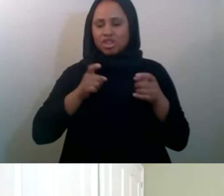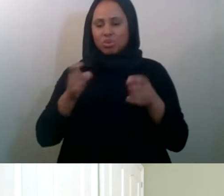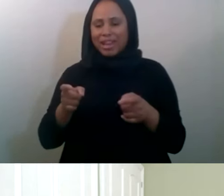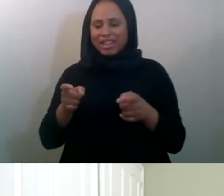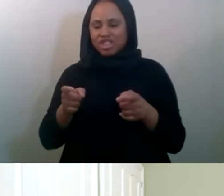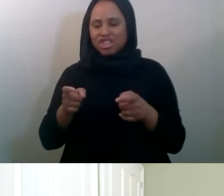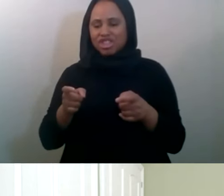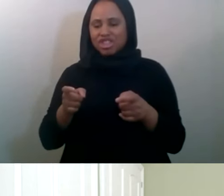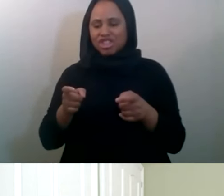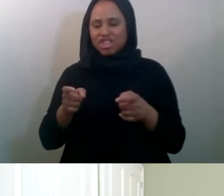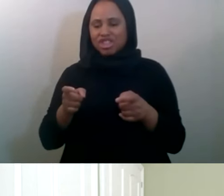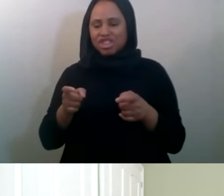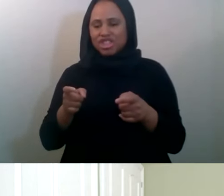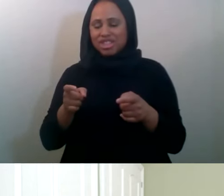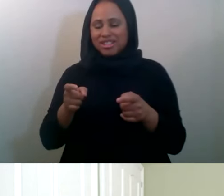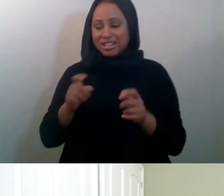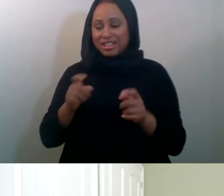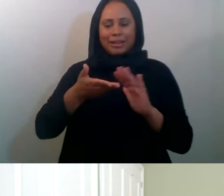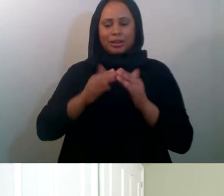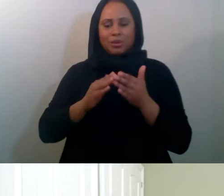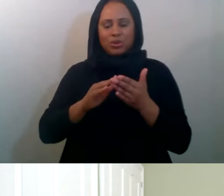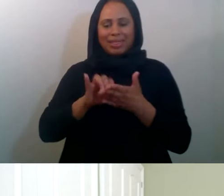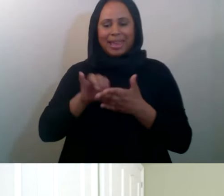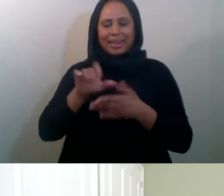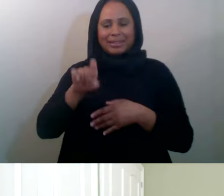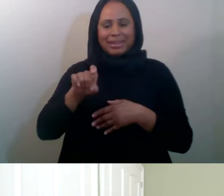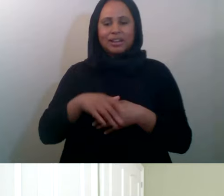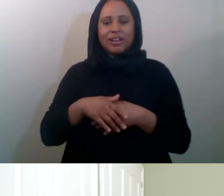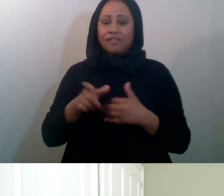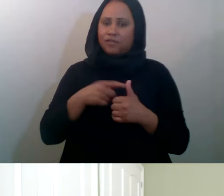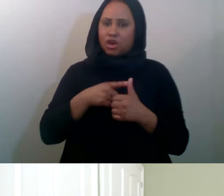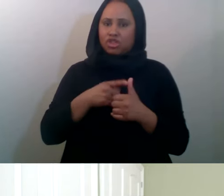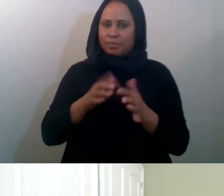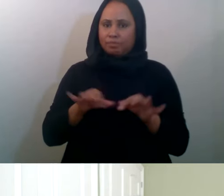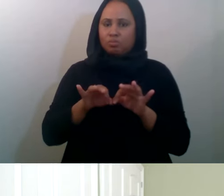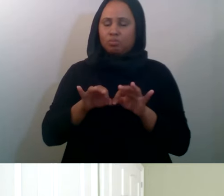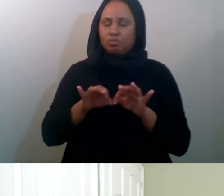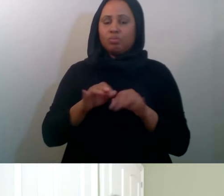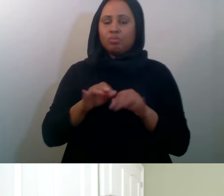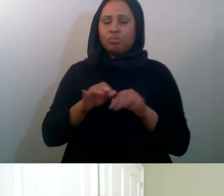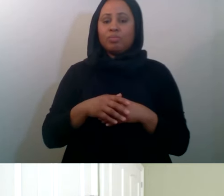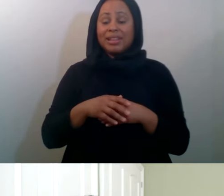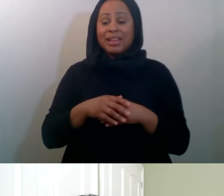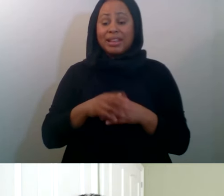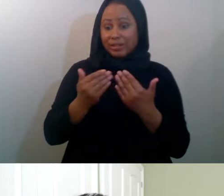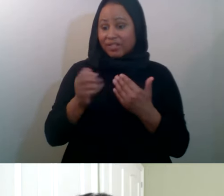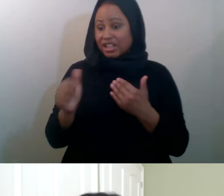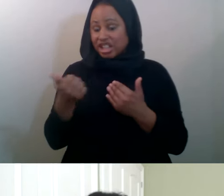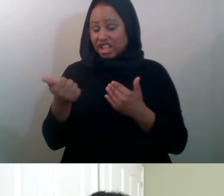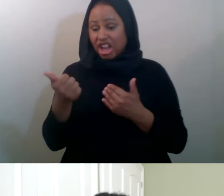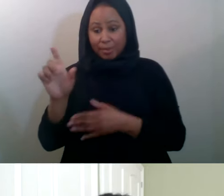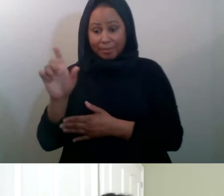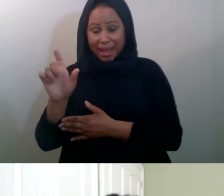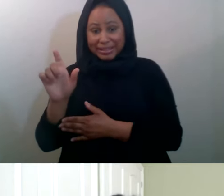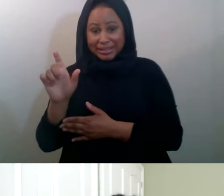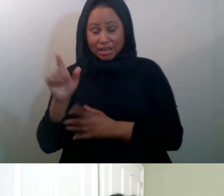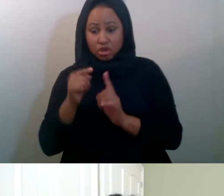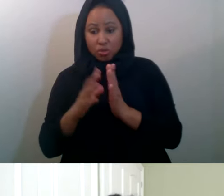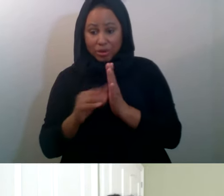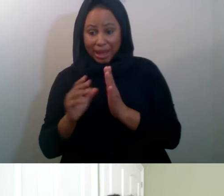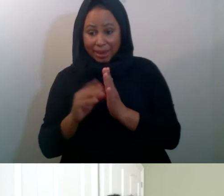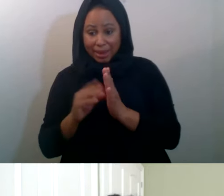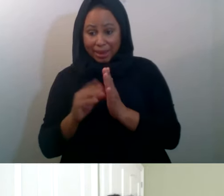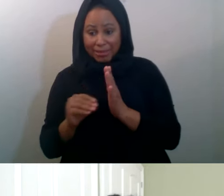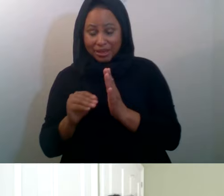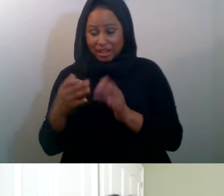here in my community that need it, right? First and foremost. So is it a program that's easy for other MAS to adopt? mean, if you're heard applications, reviewing that